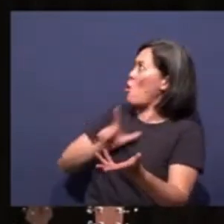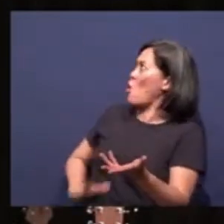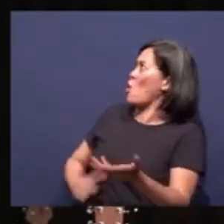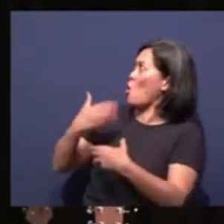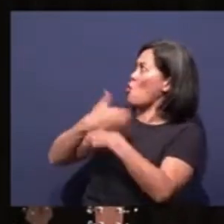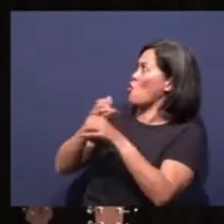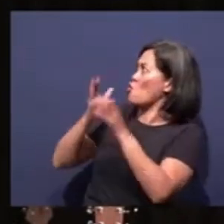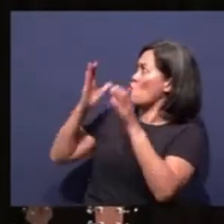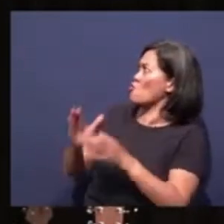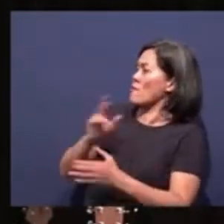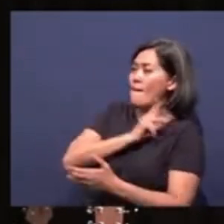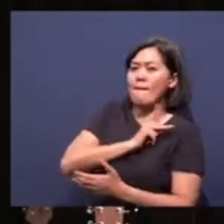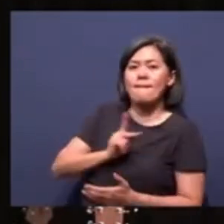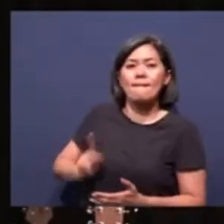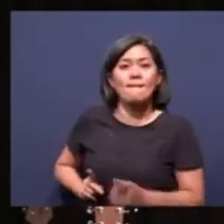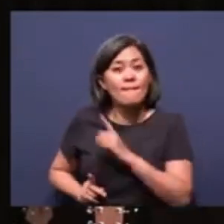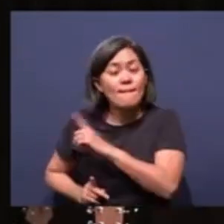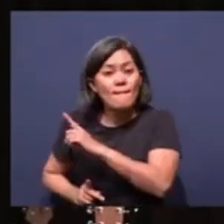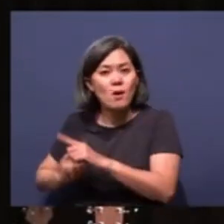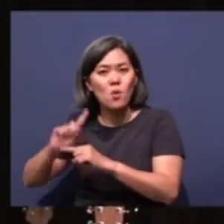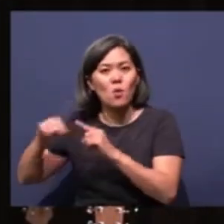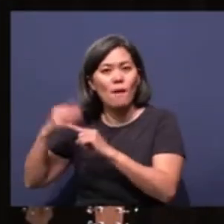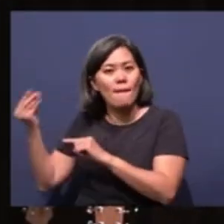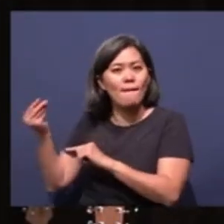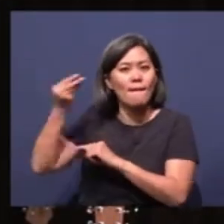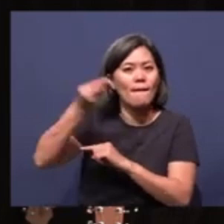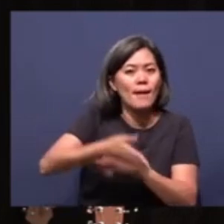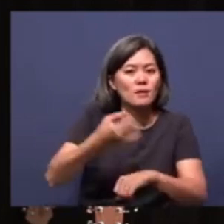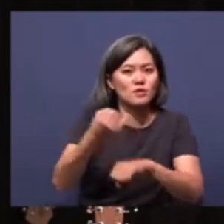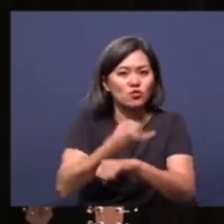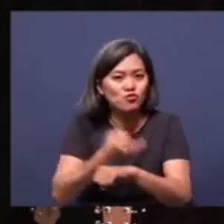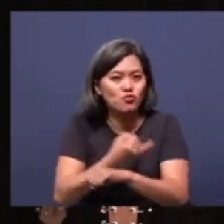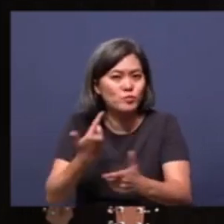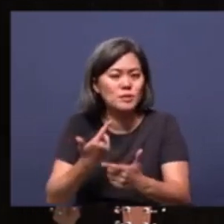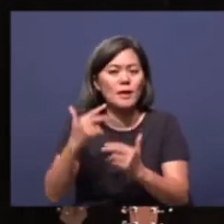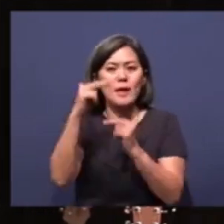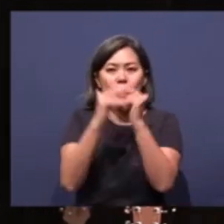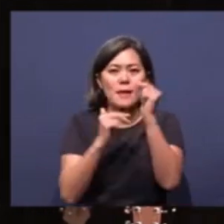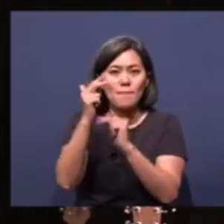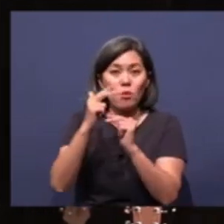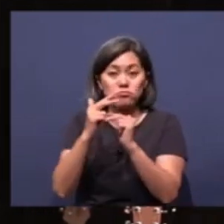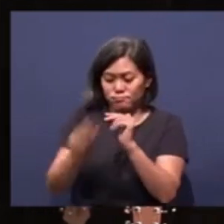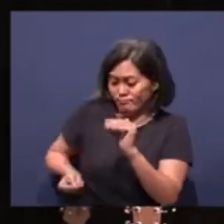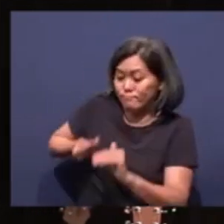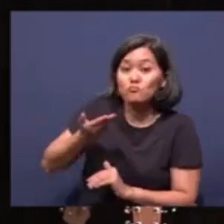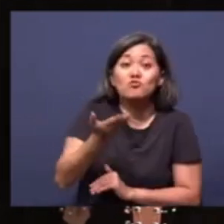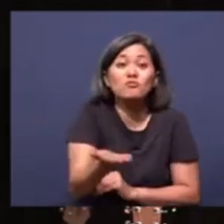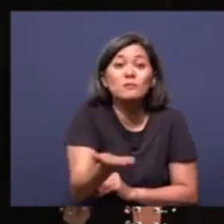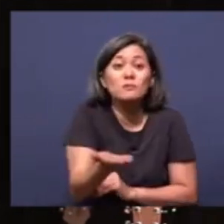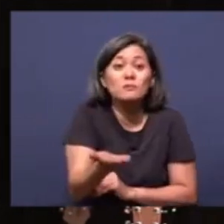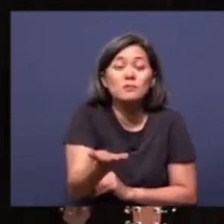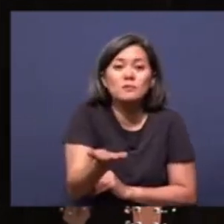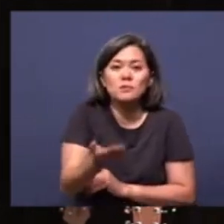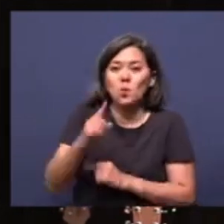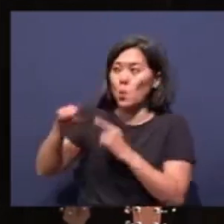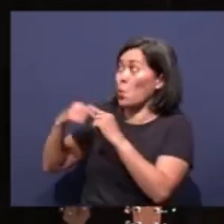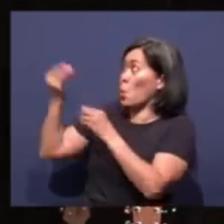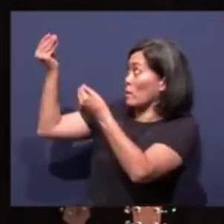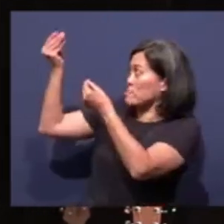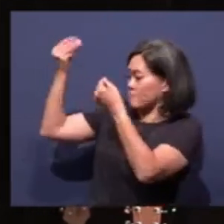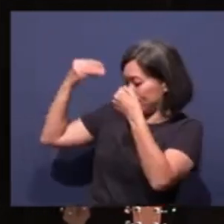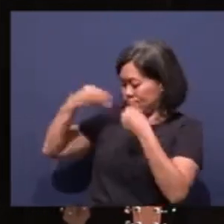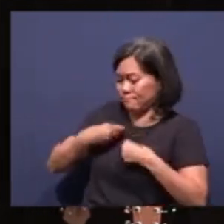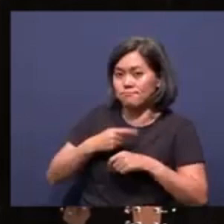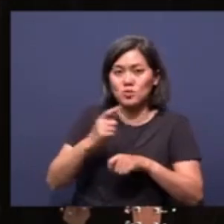King. When he gives us a task, he builds and he provides. When God gives a